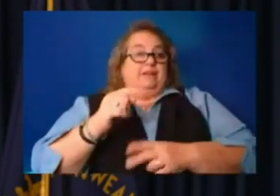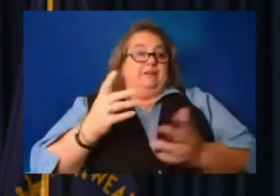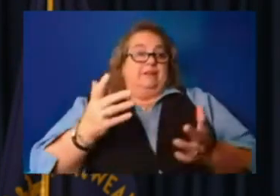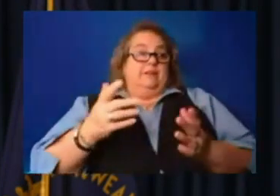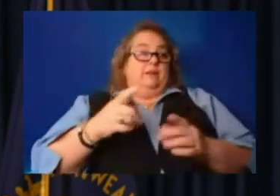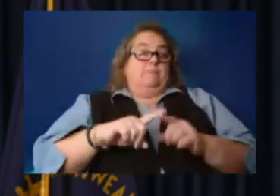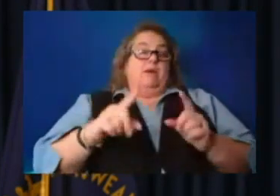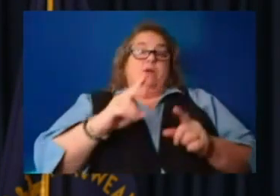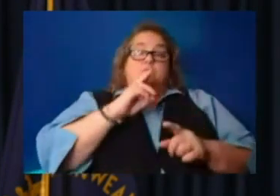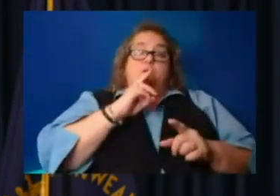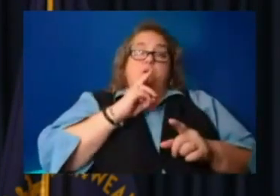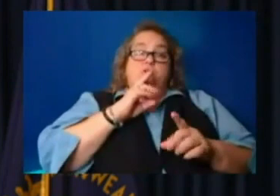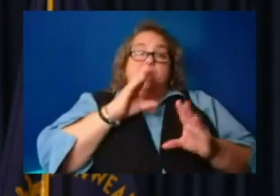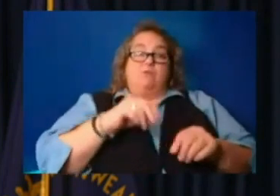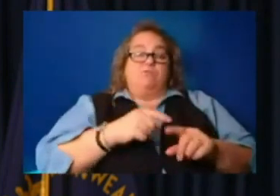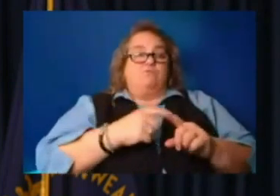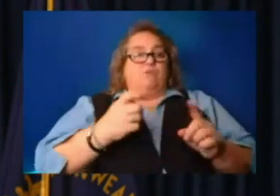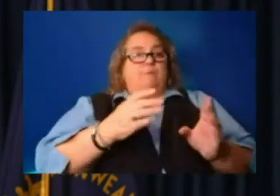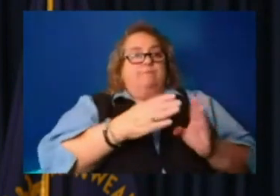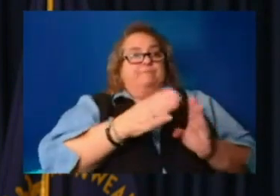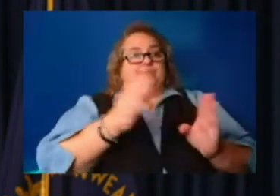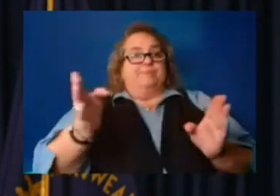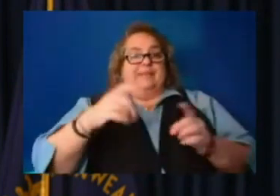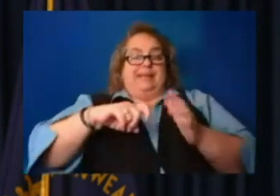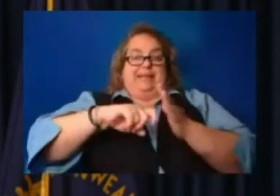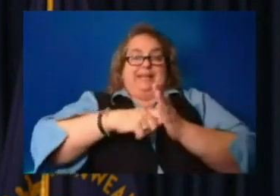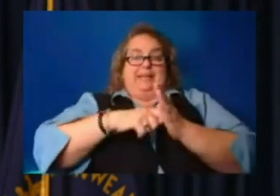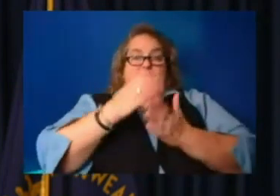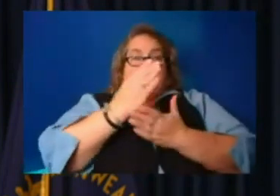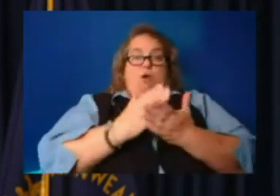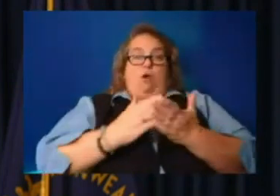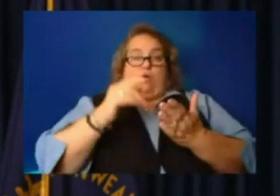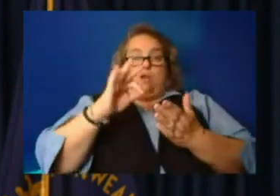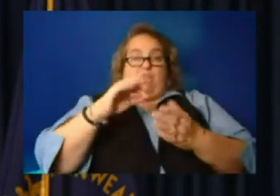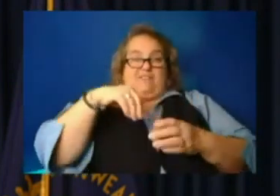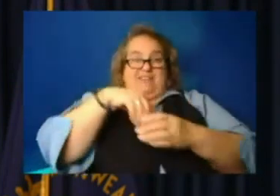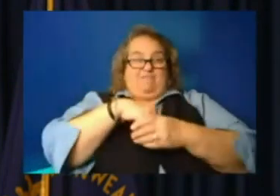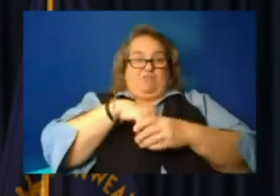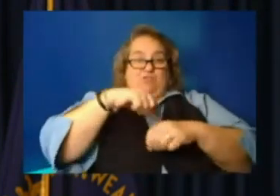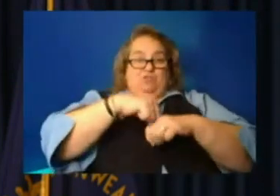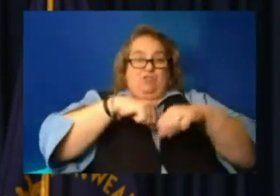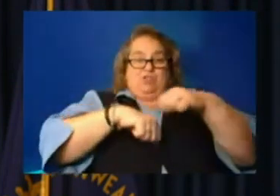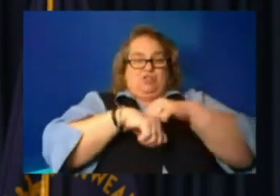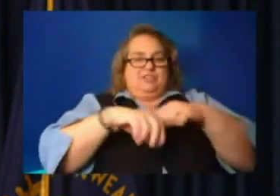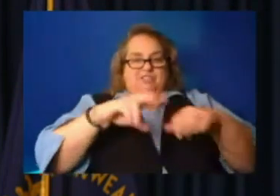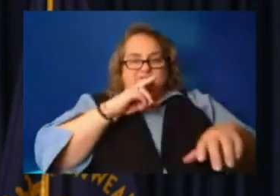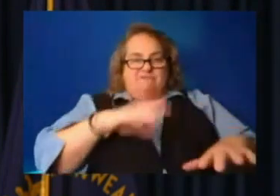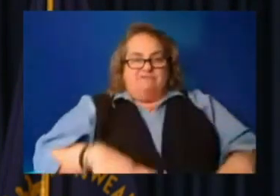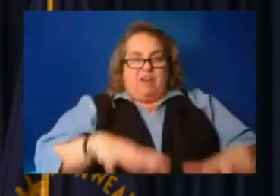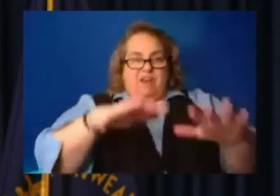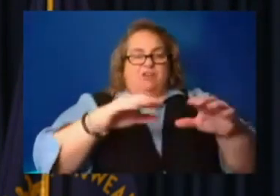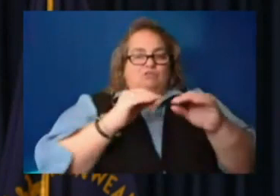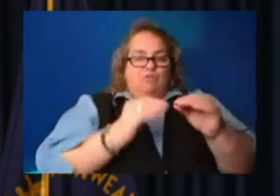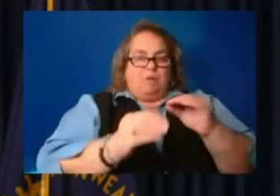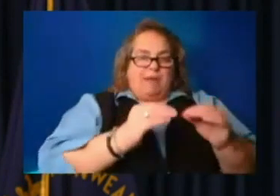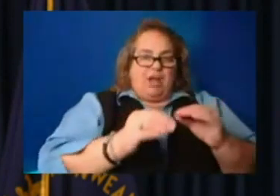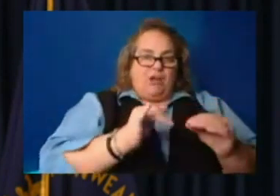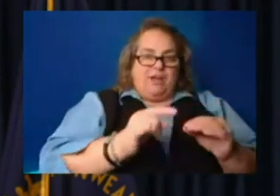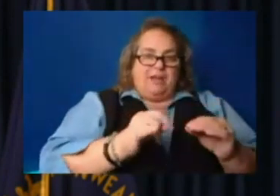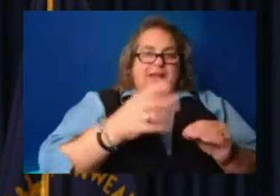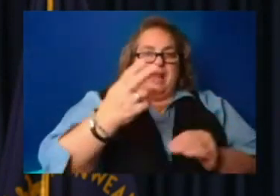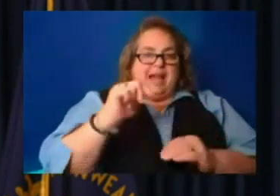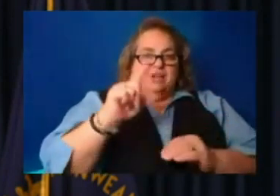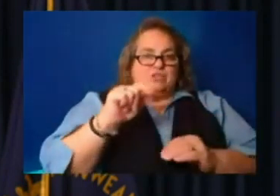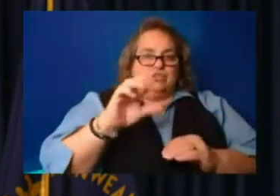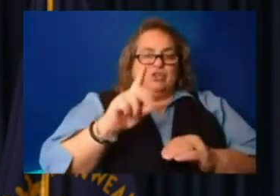a key part of the infrastructure being flooded and having to go in and repair it. That's, uh, in hazard. But